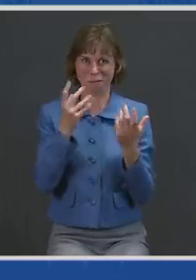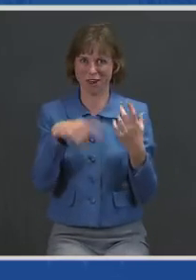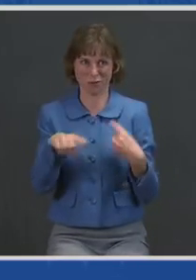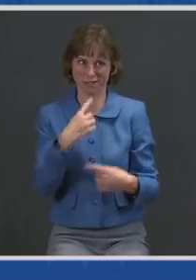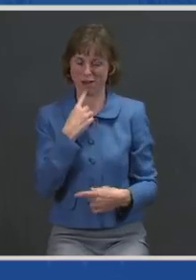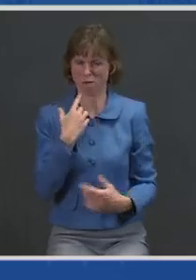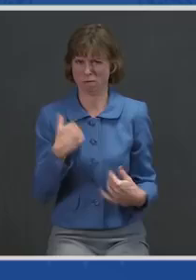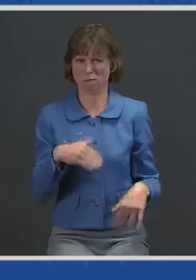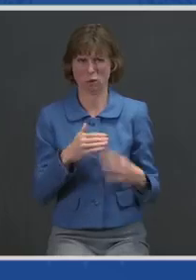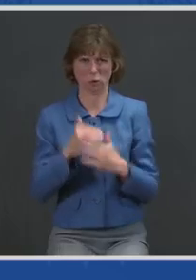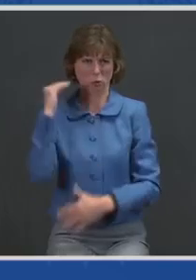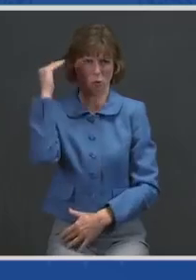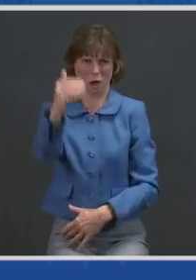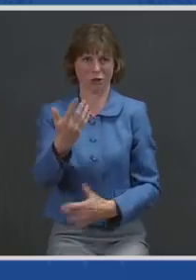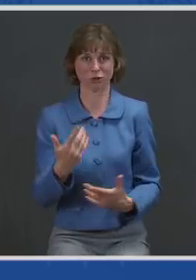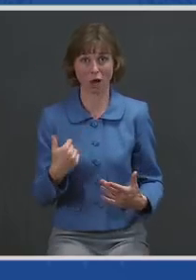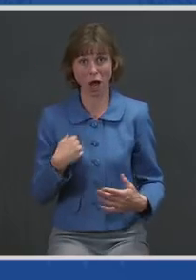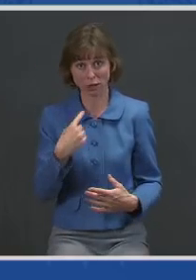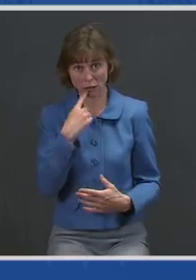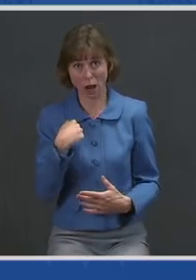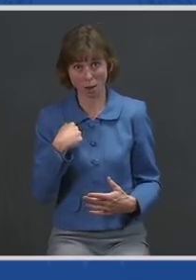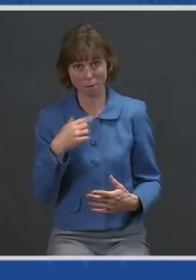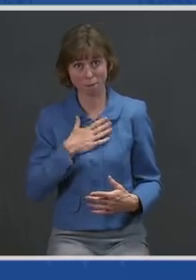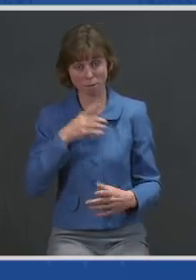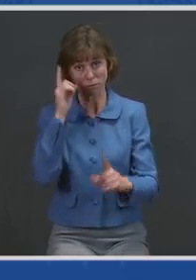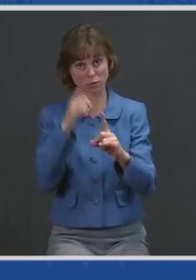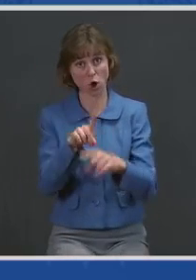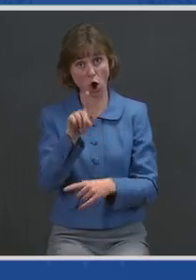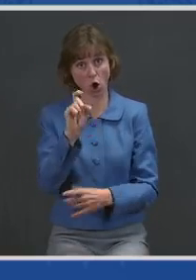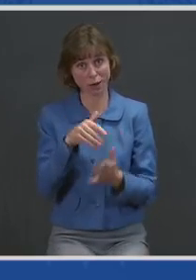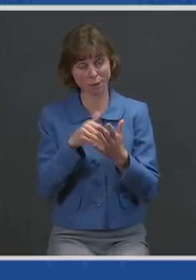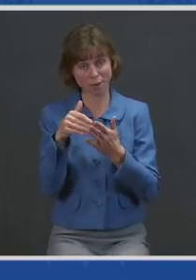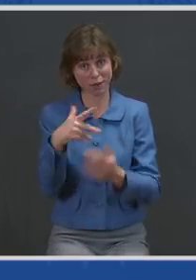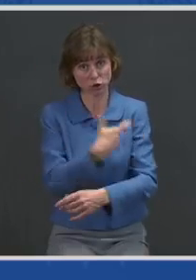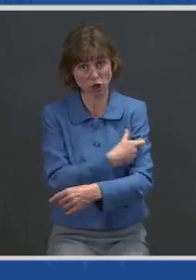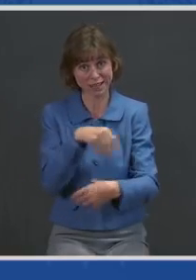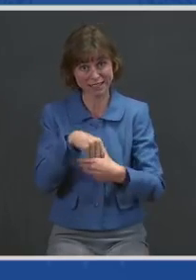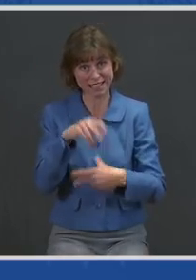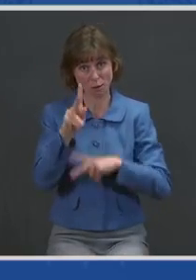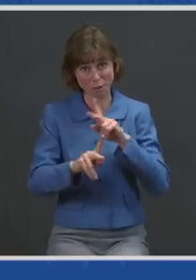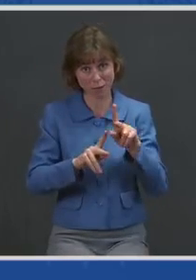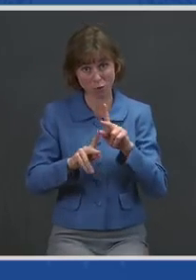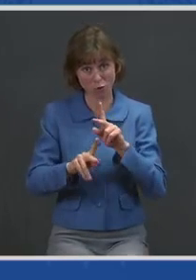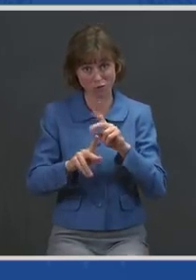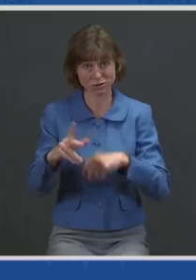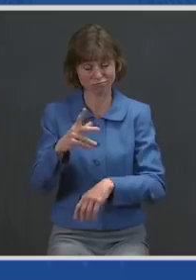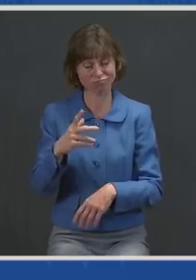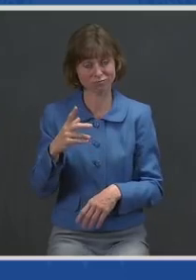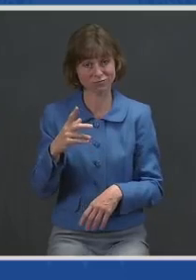I said I intended to get 100 million shots in people's arms in my first 100 days in office.